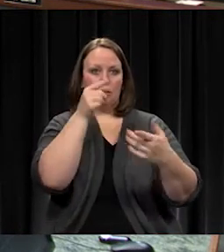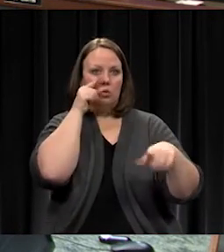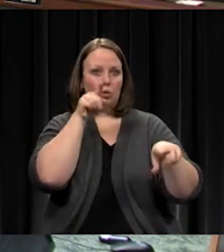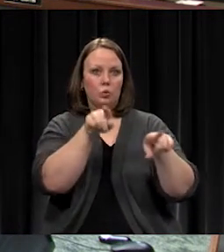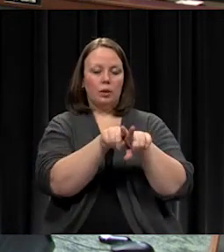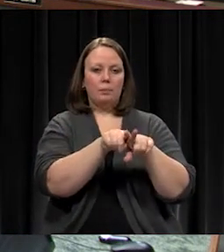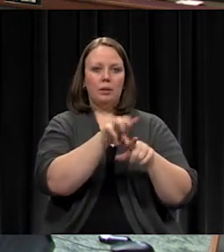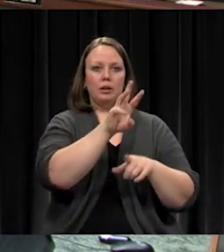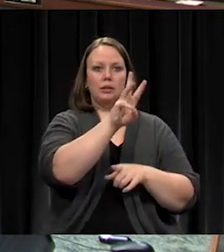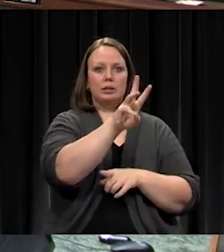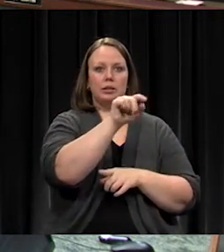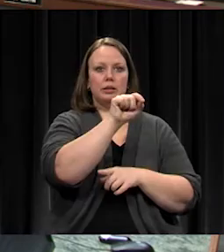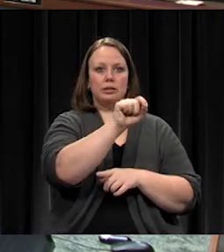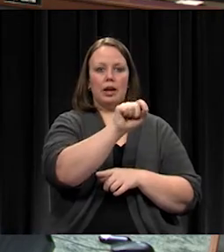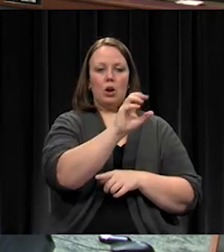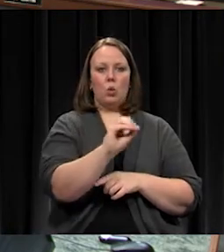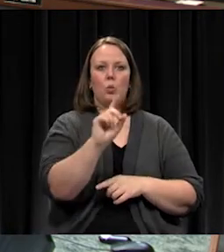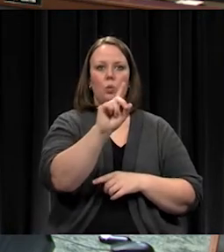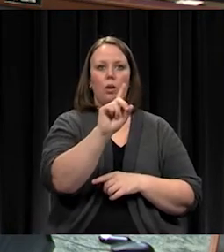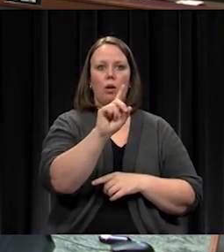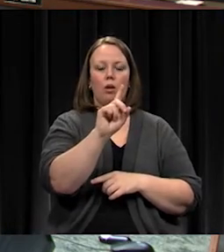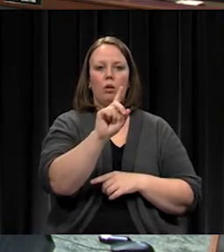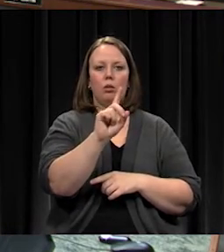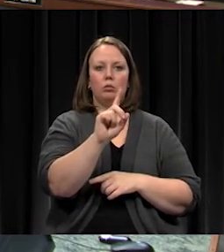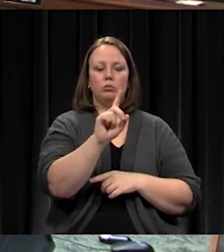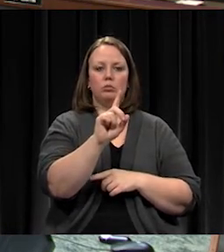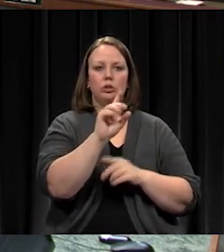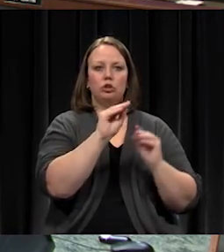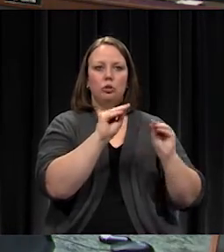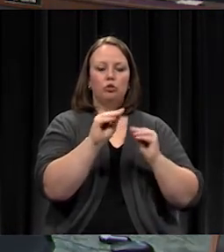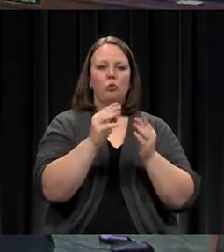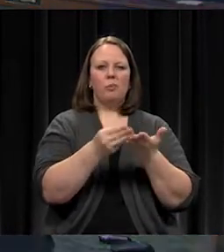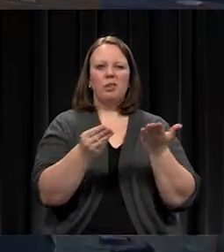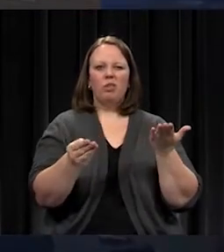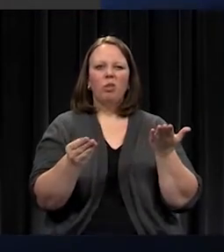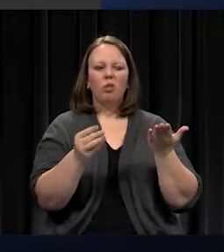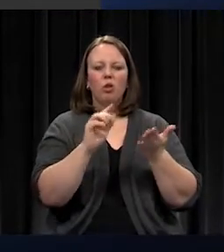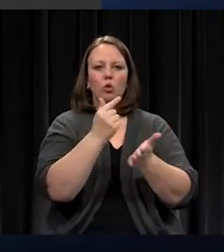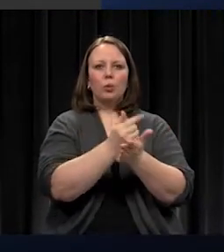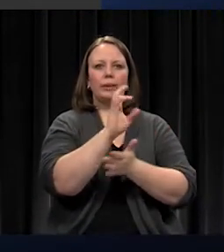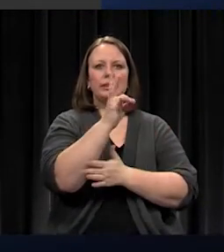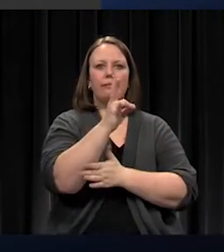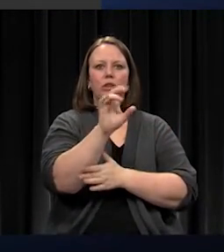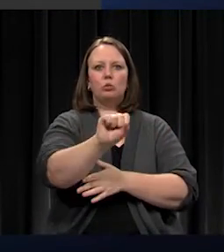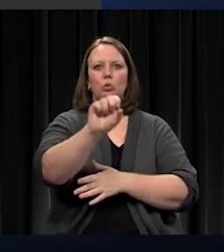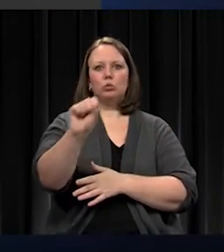6.01, instructional materials, grade 7 social studies, digital licenses.